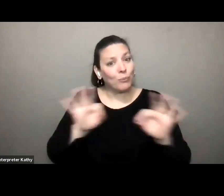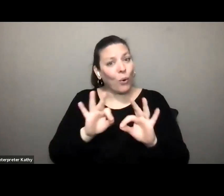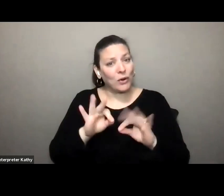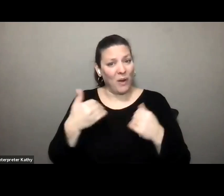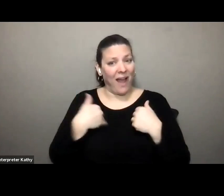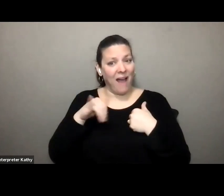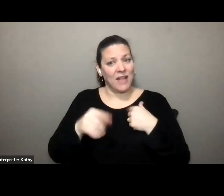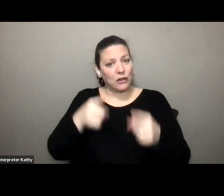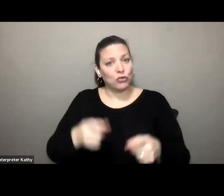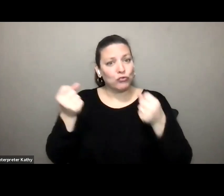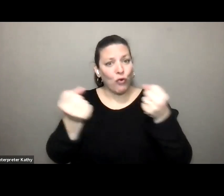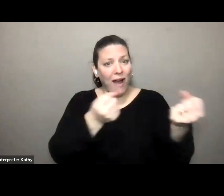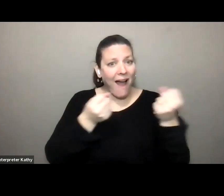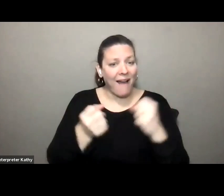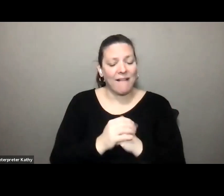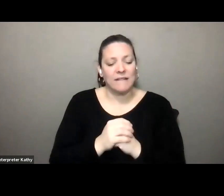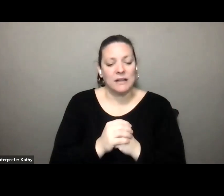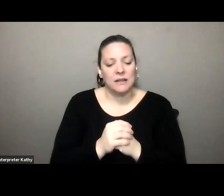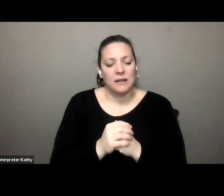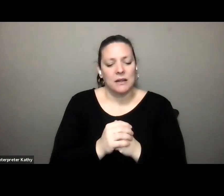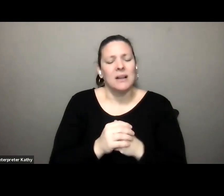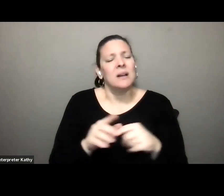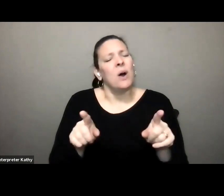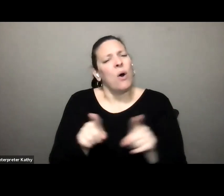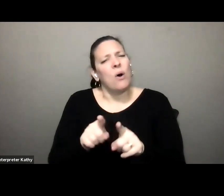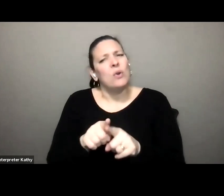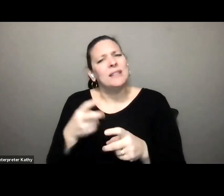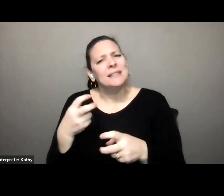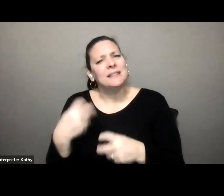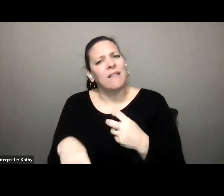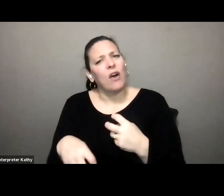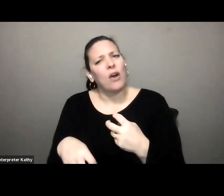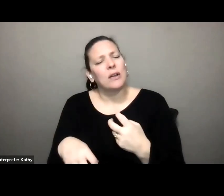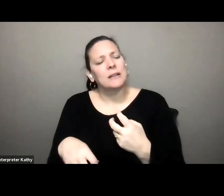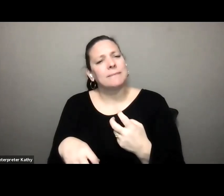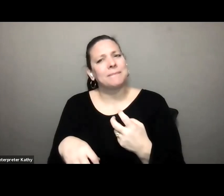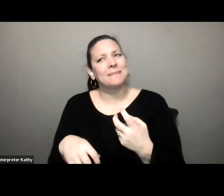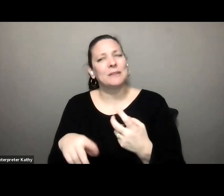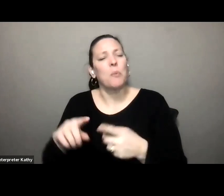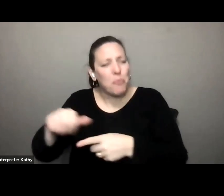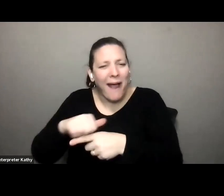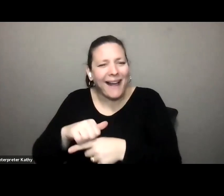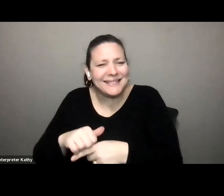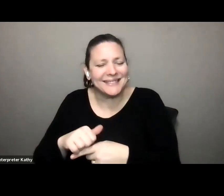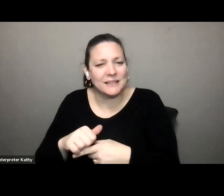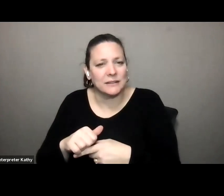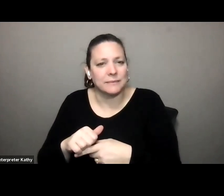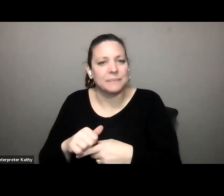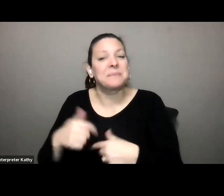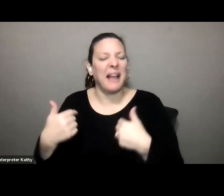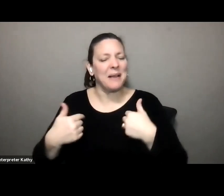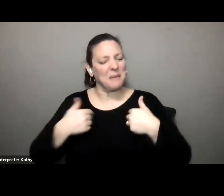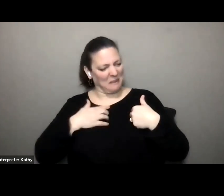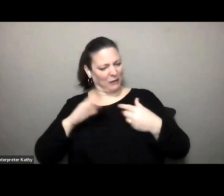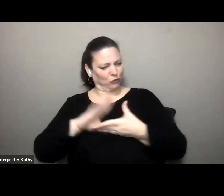it's very hard to um practice i i have kind of an interesting story because